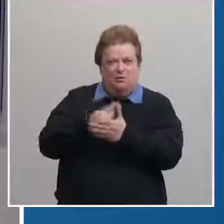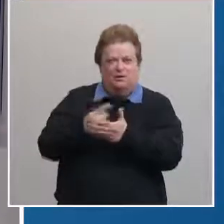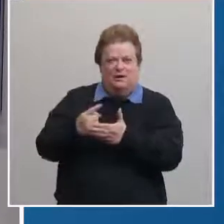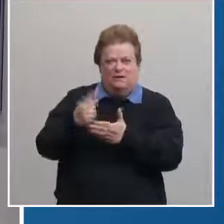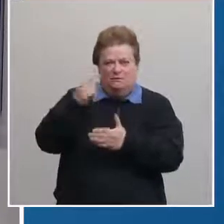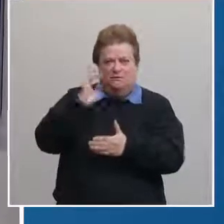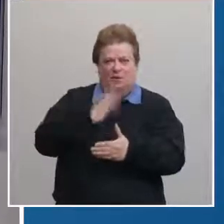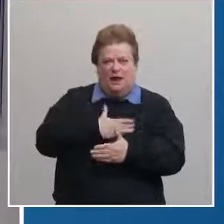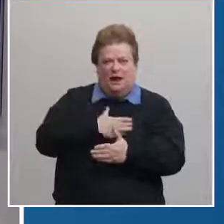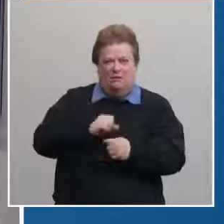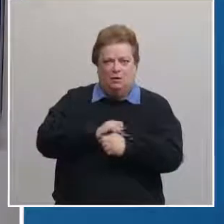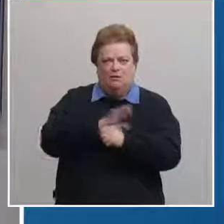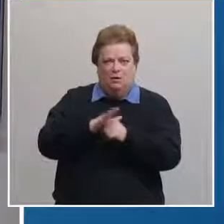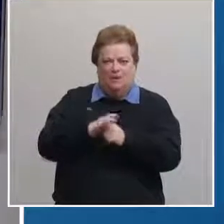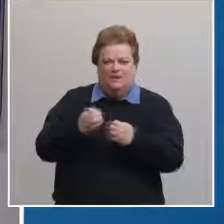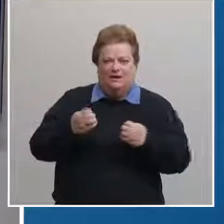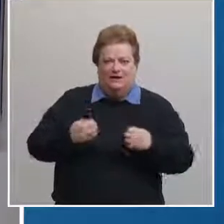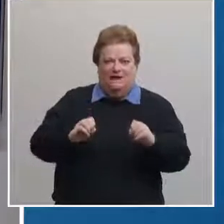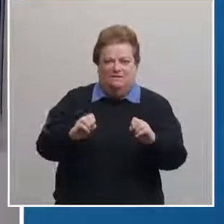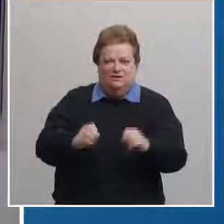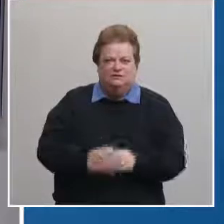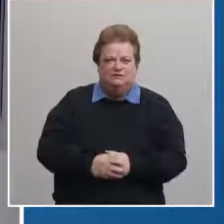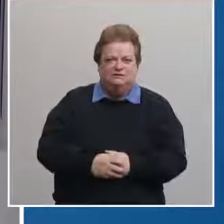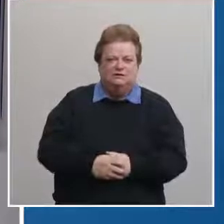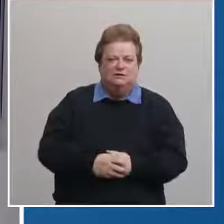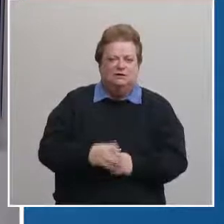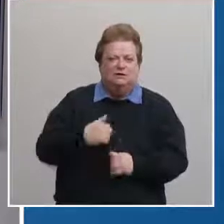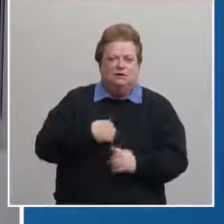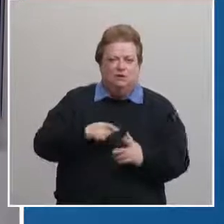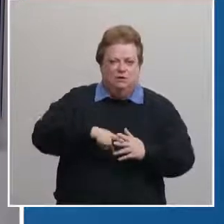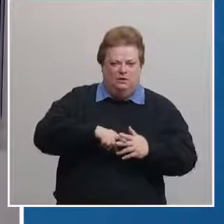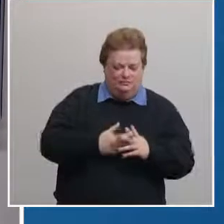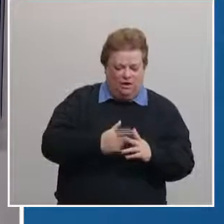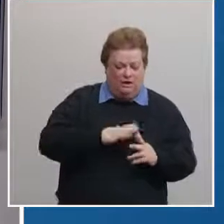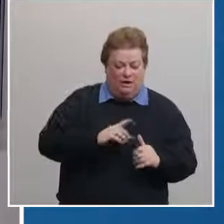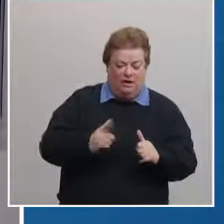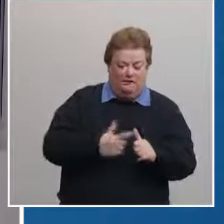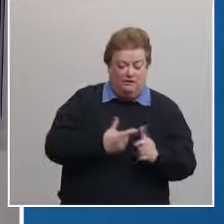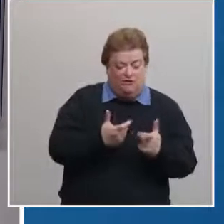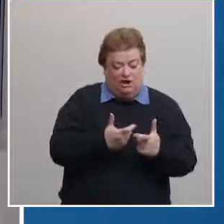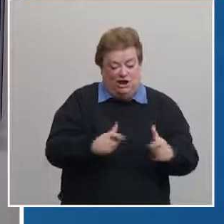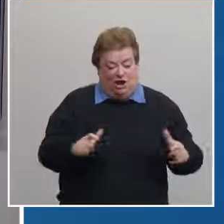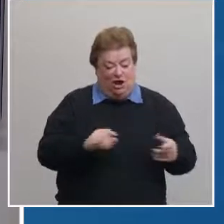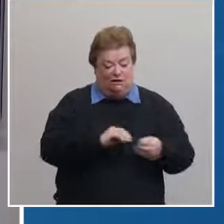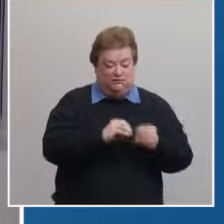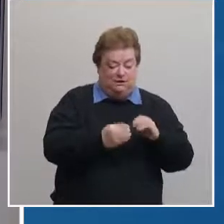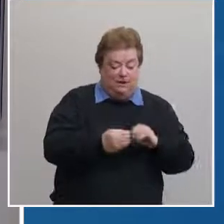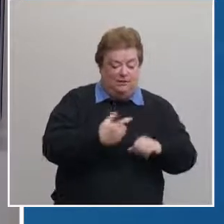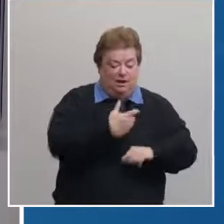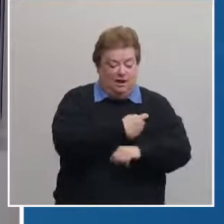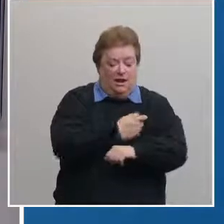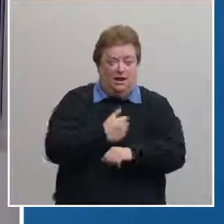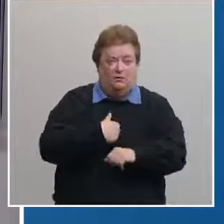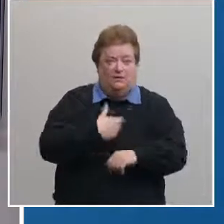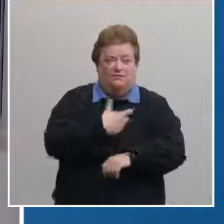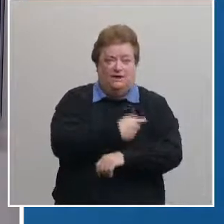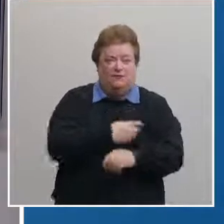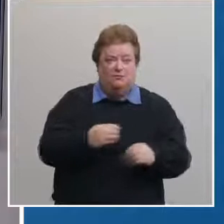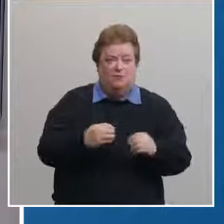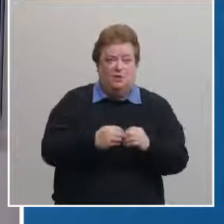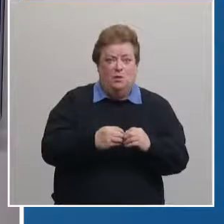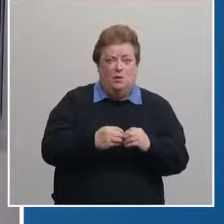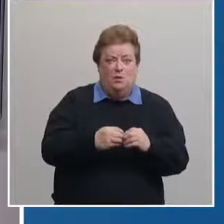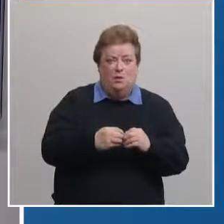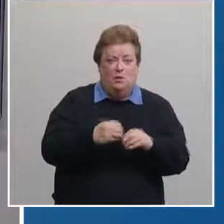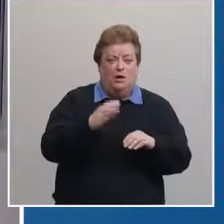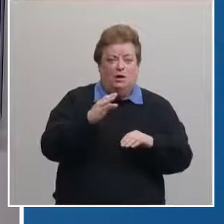efforts as the mayor mentioned we kicked off our first large-scale community clinic and vaccinated more than actually